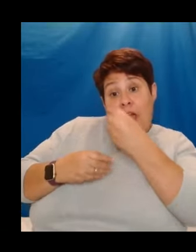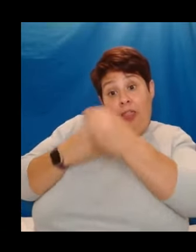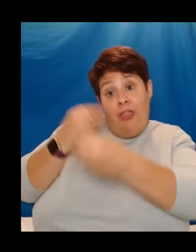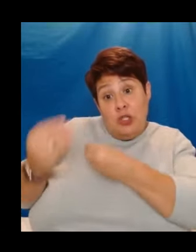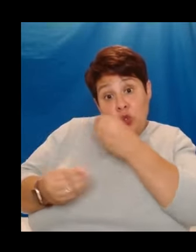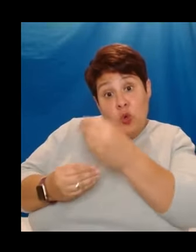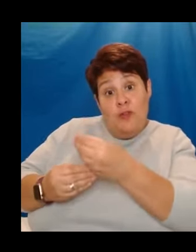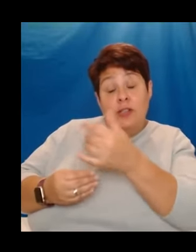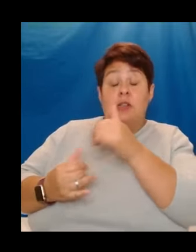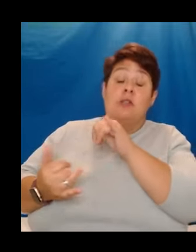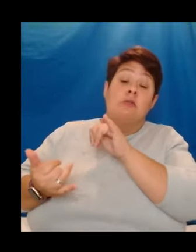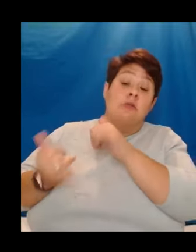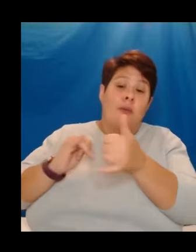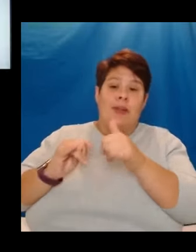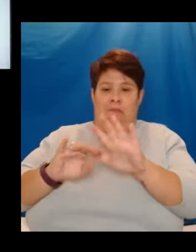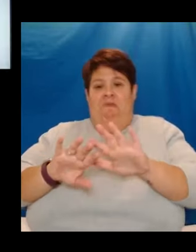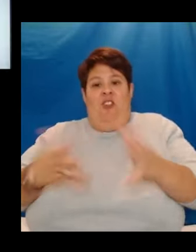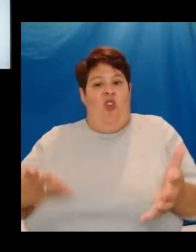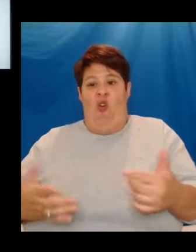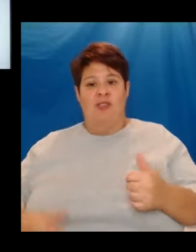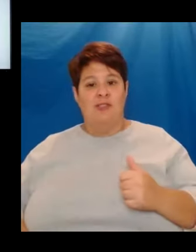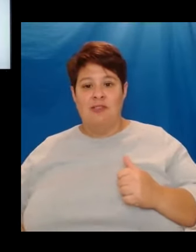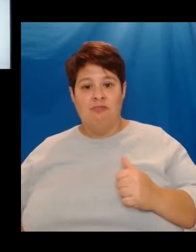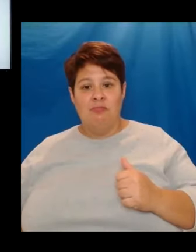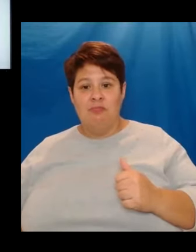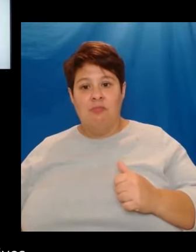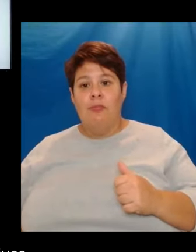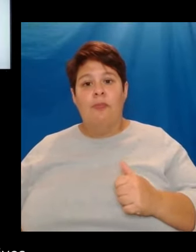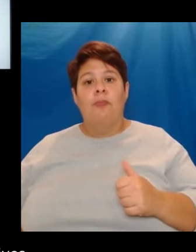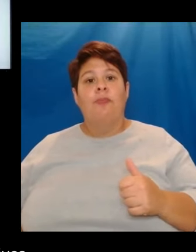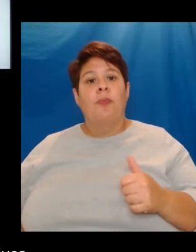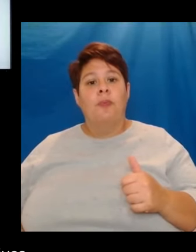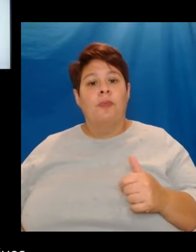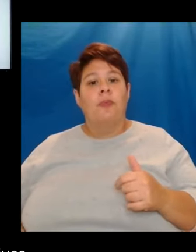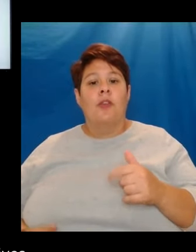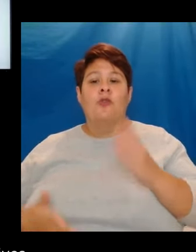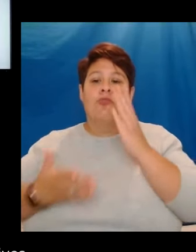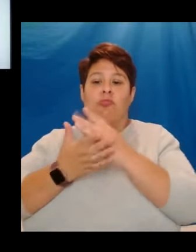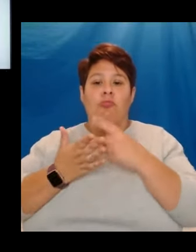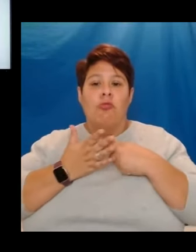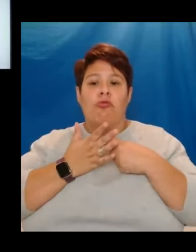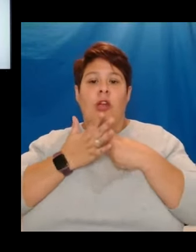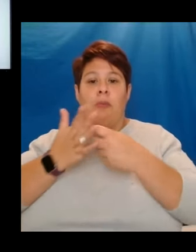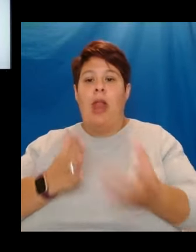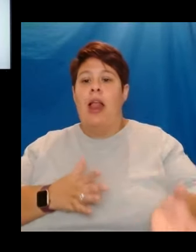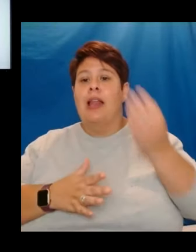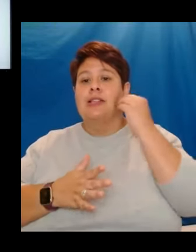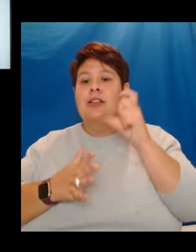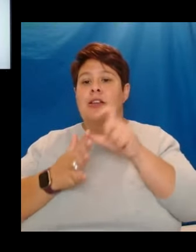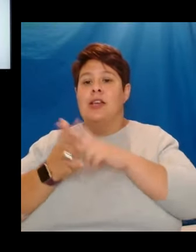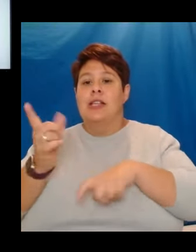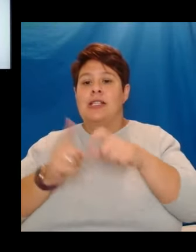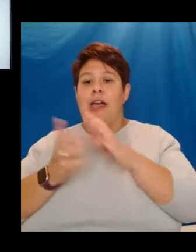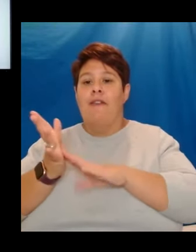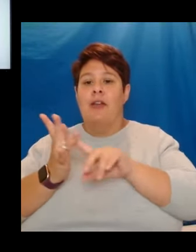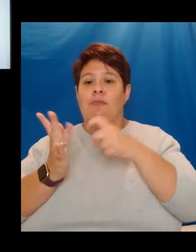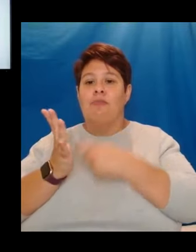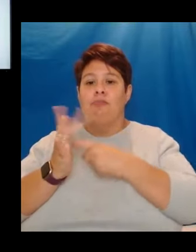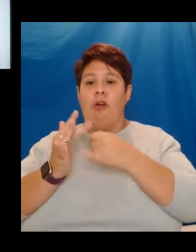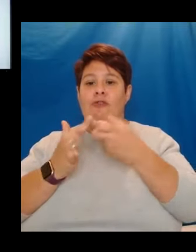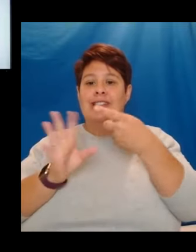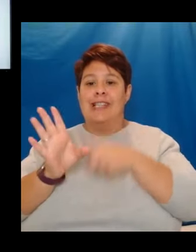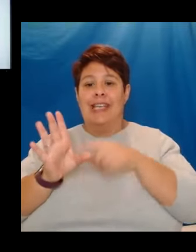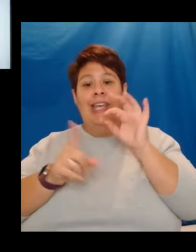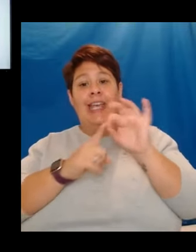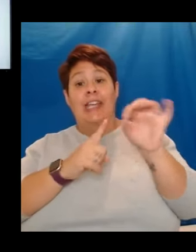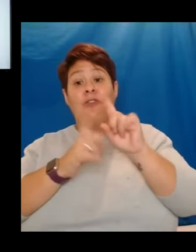Sometimes there's not. On which note, I really recommend listening to David Morrissey interviewing Liz Carr on her experiences in